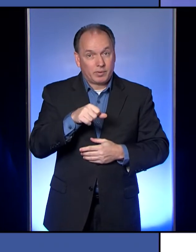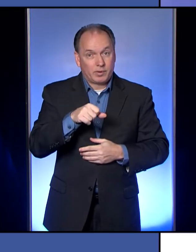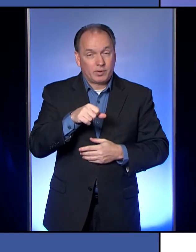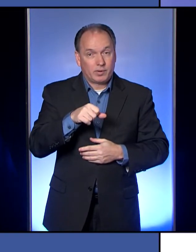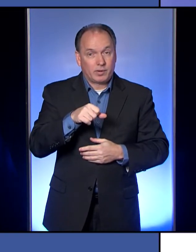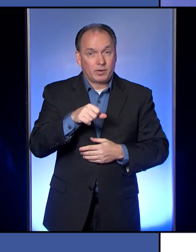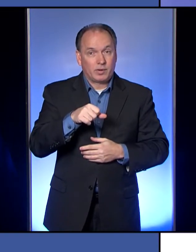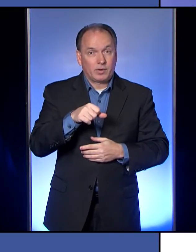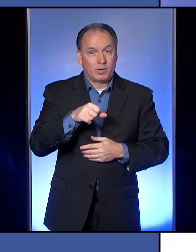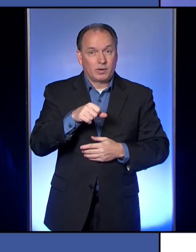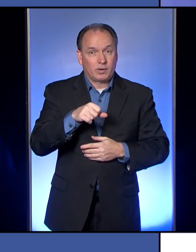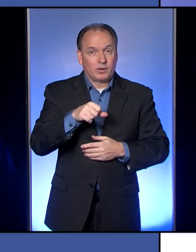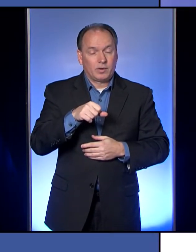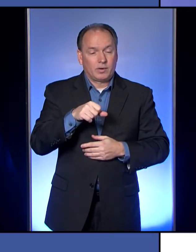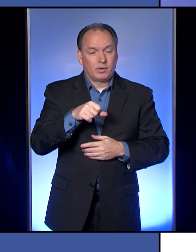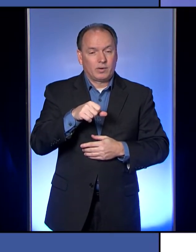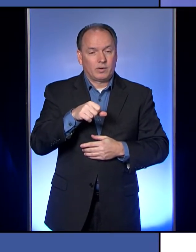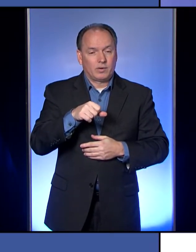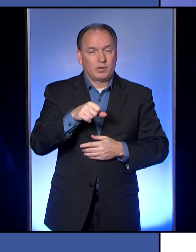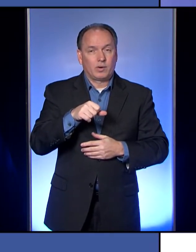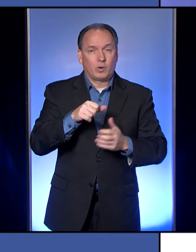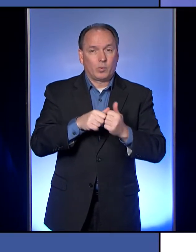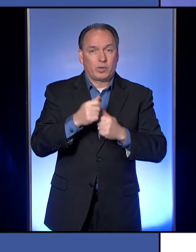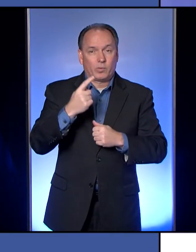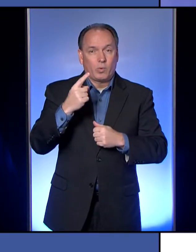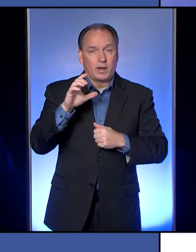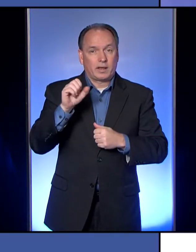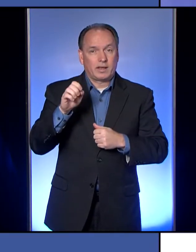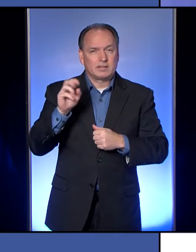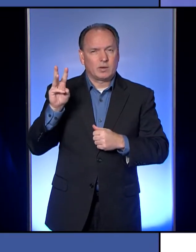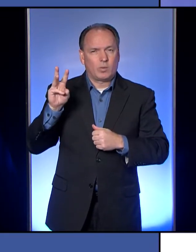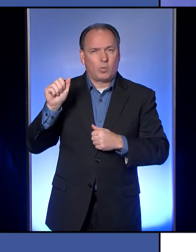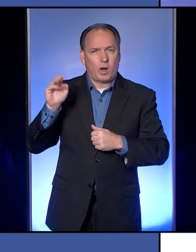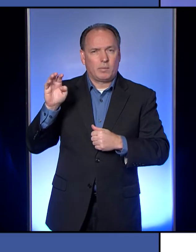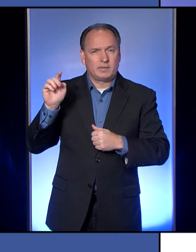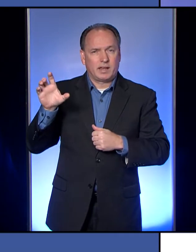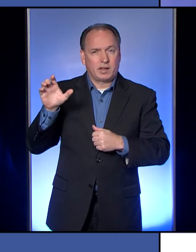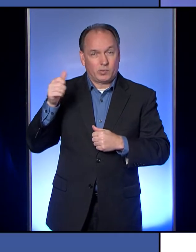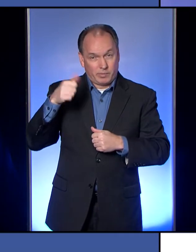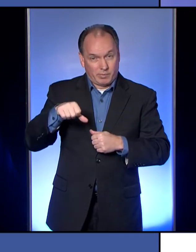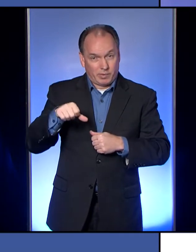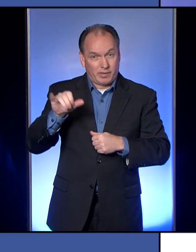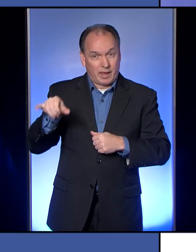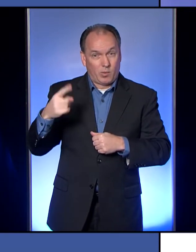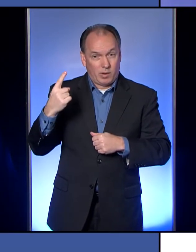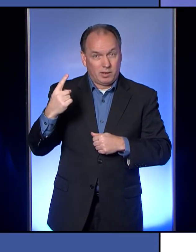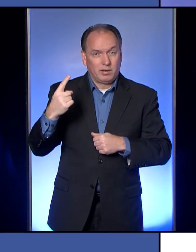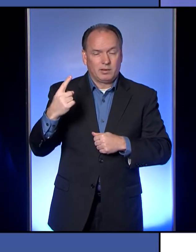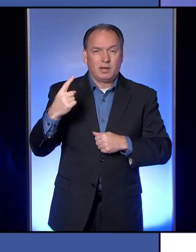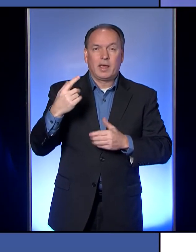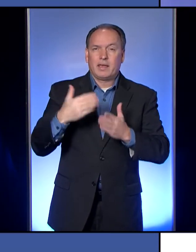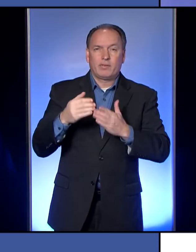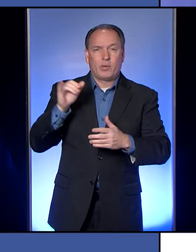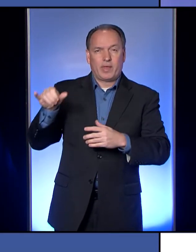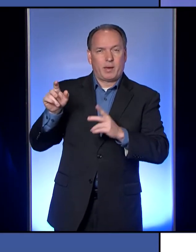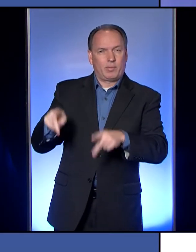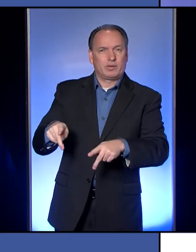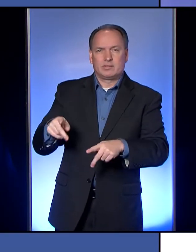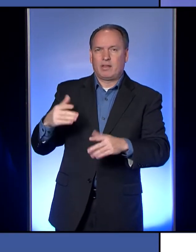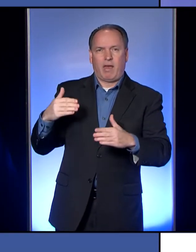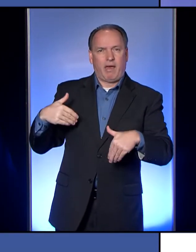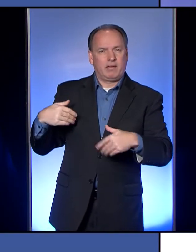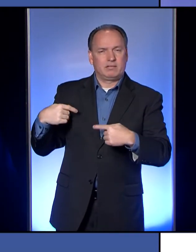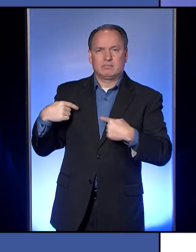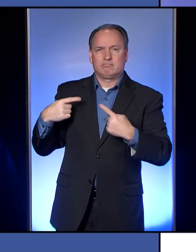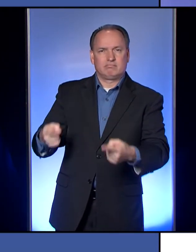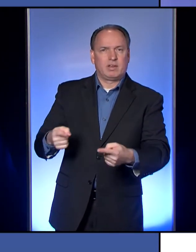a facility I guess like that? With the one case out in Wabtec, as you remember, even though the individual hadn't been there for a